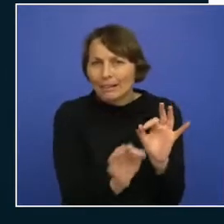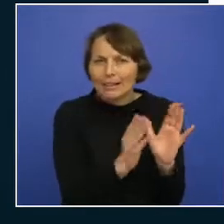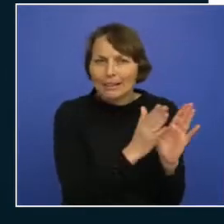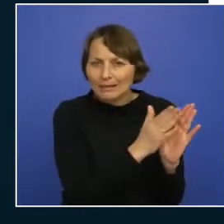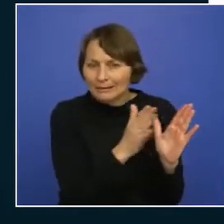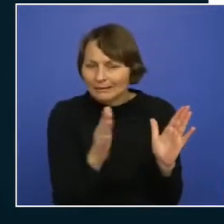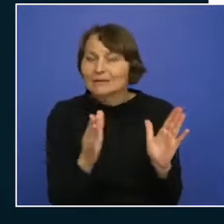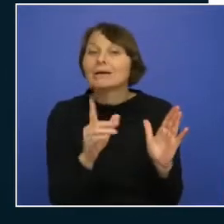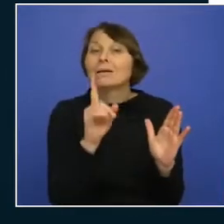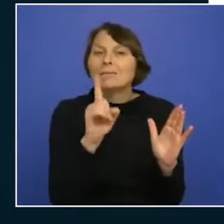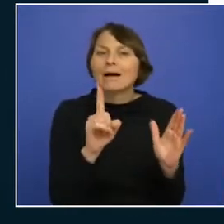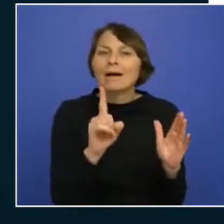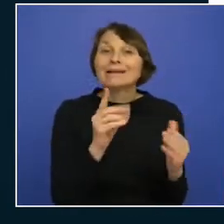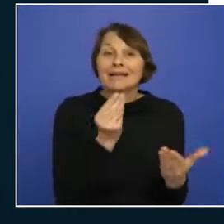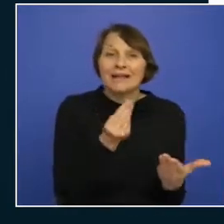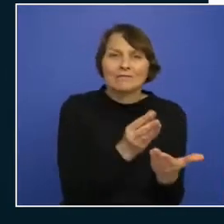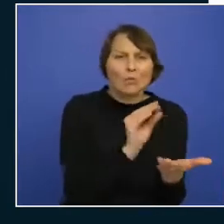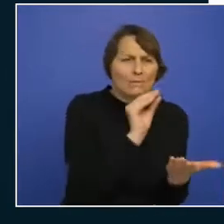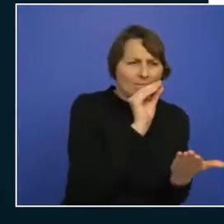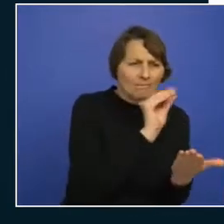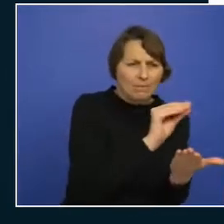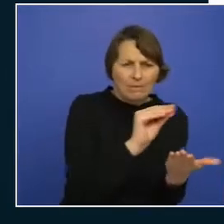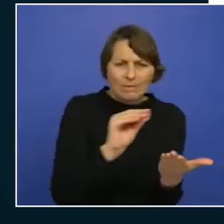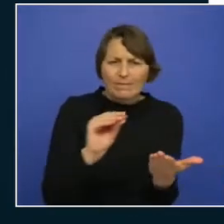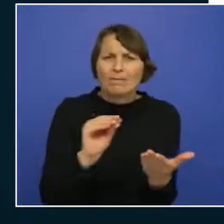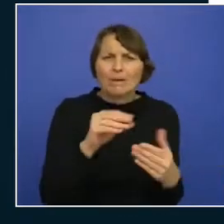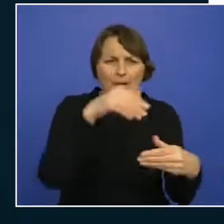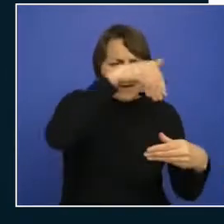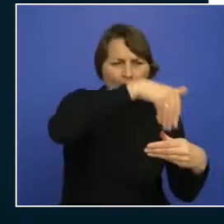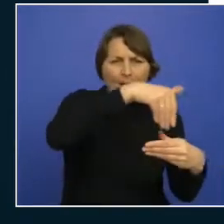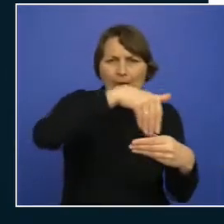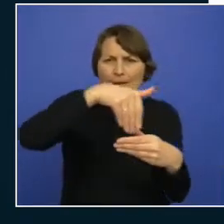have the information you need inside your naming convention